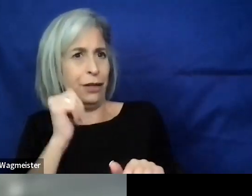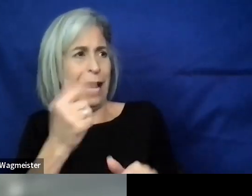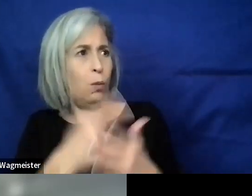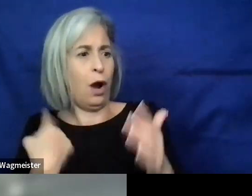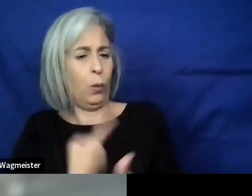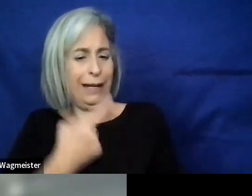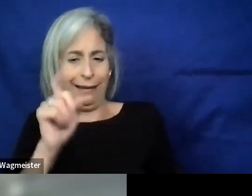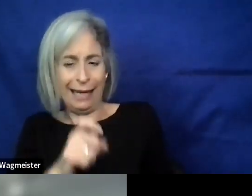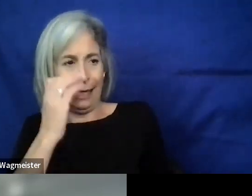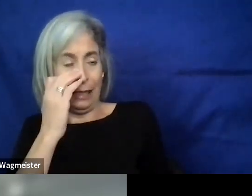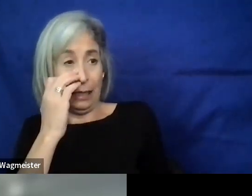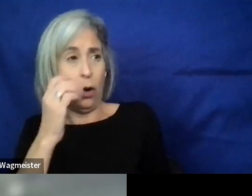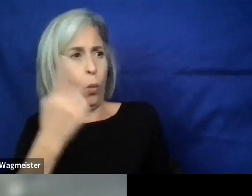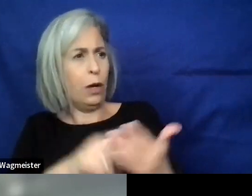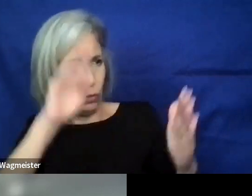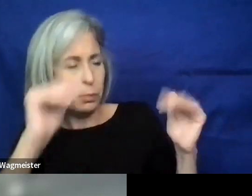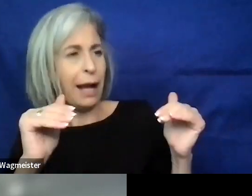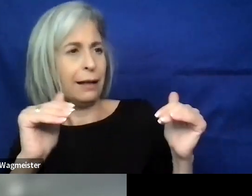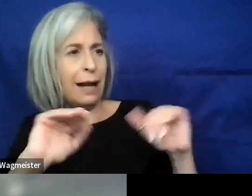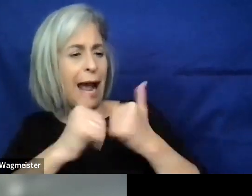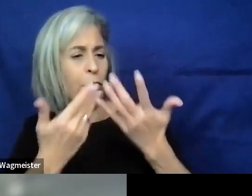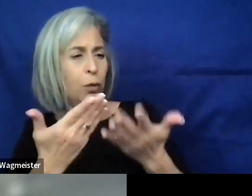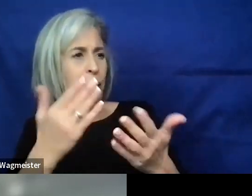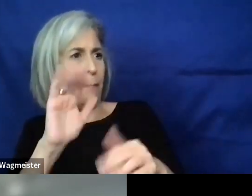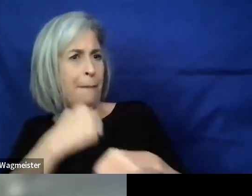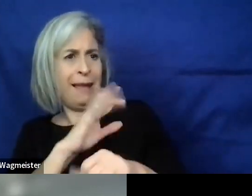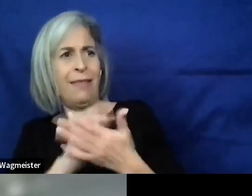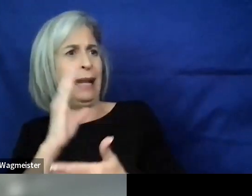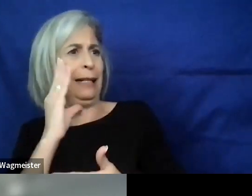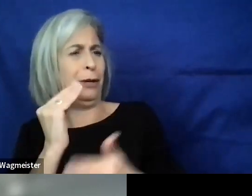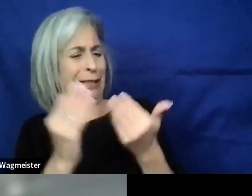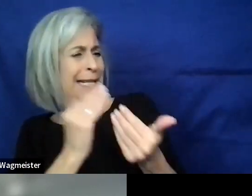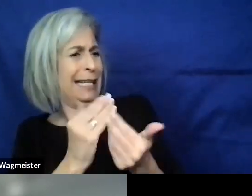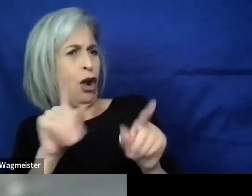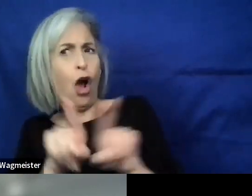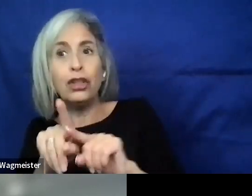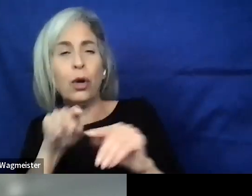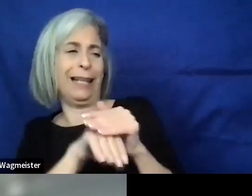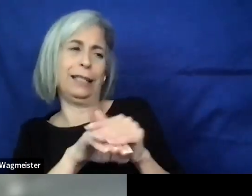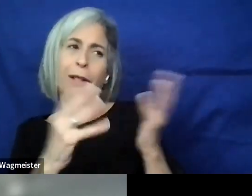to expect, and how can we make that experience easy and accessible.